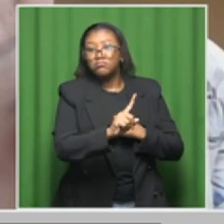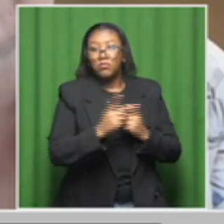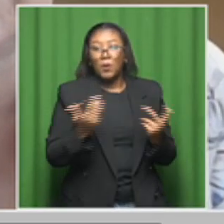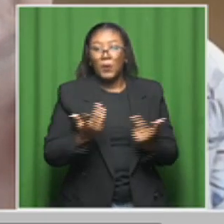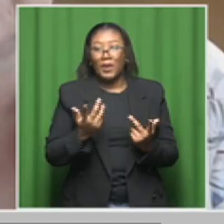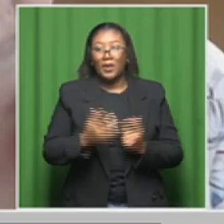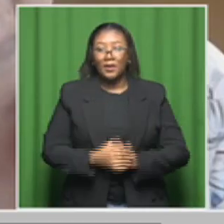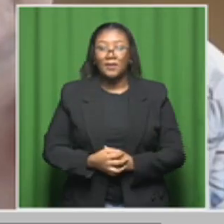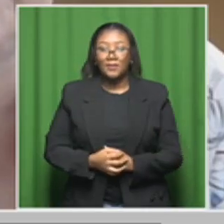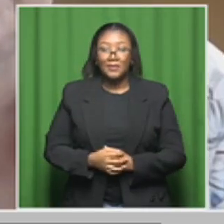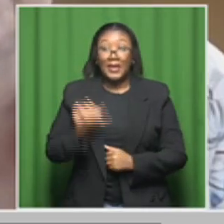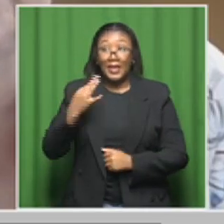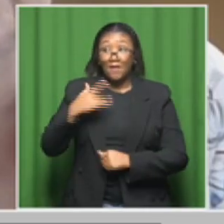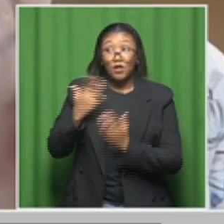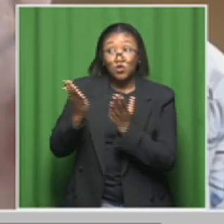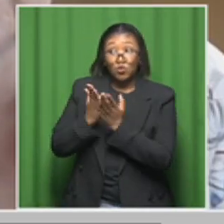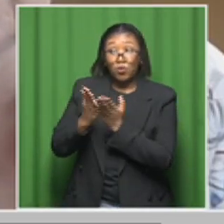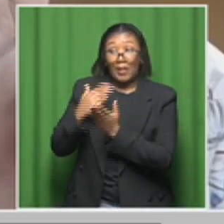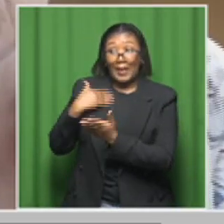vaccine administered?